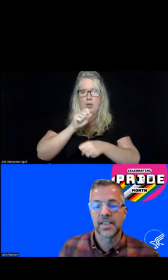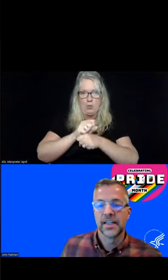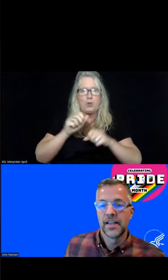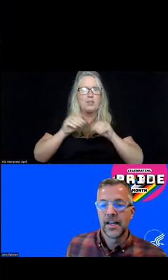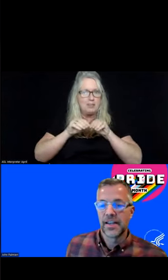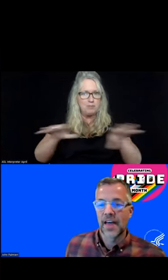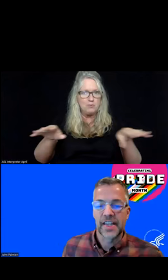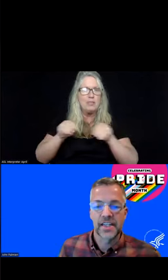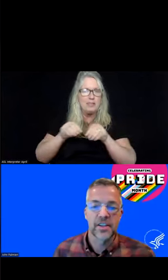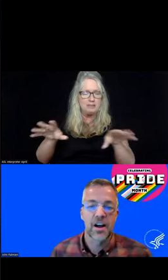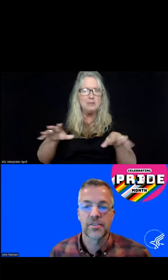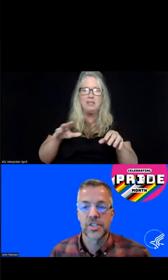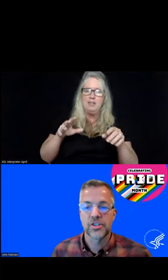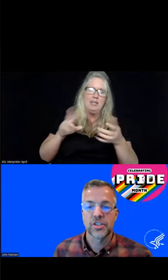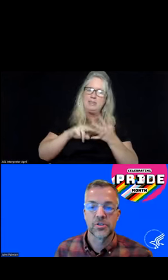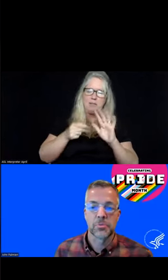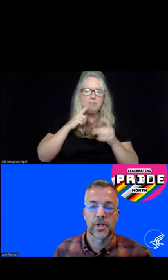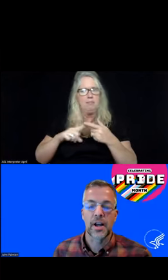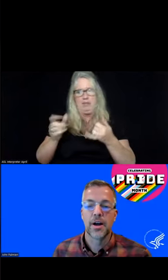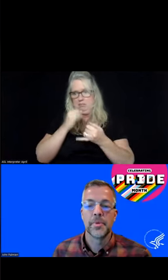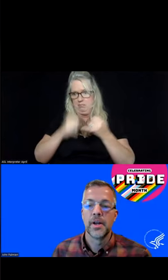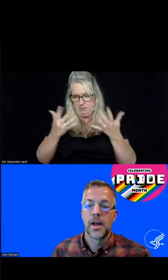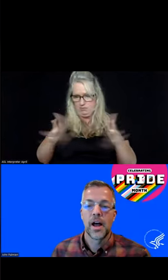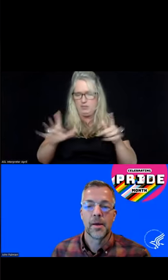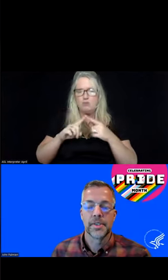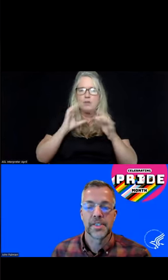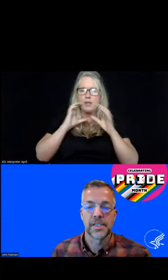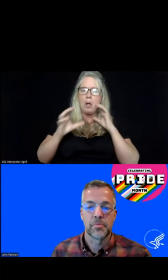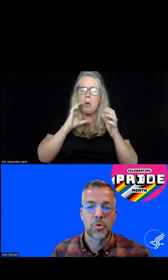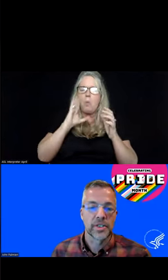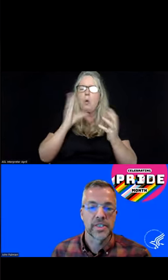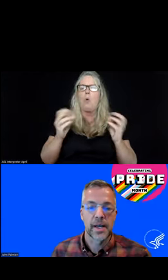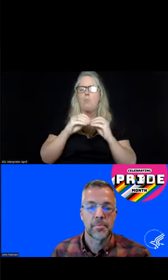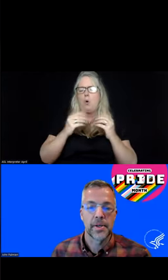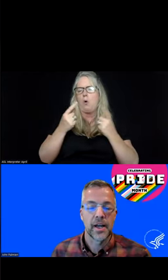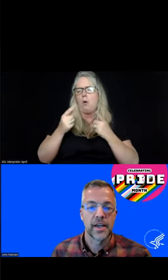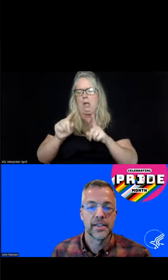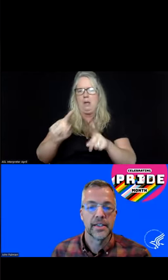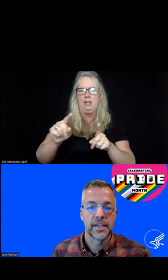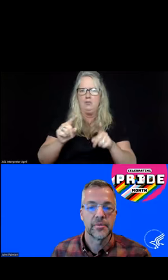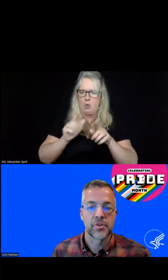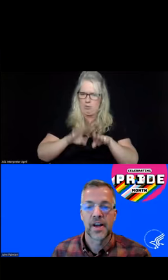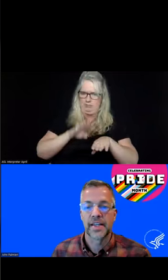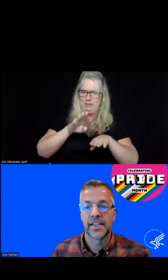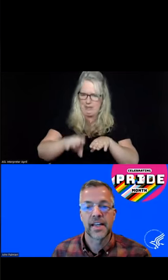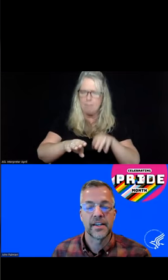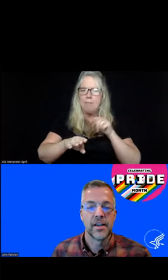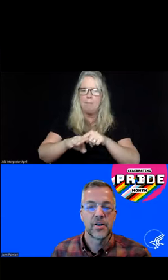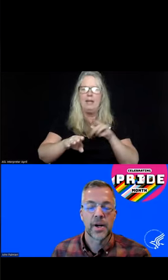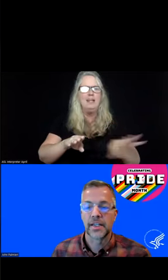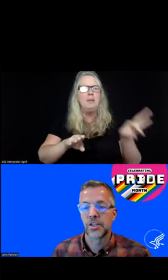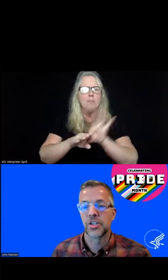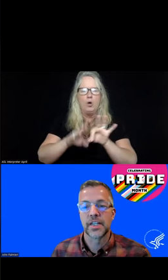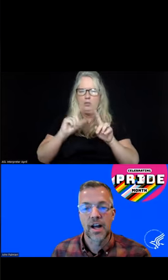obviously not the end of the conversation. There's more to come. But this is an important step in providing that